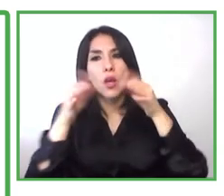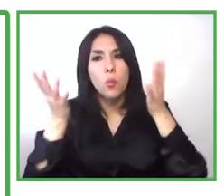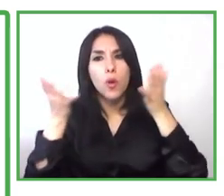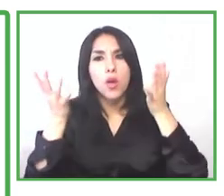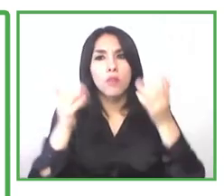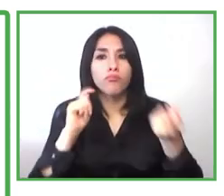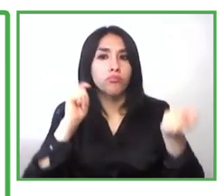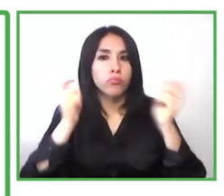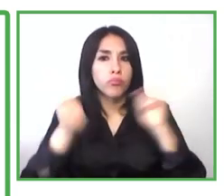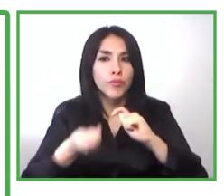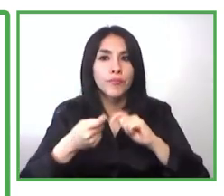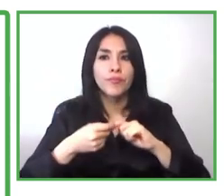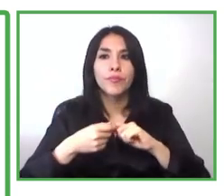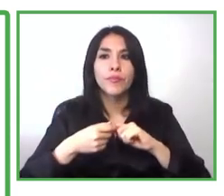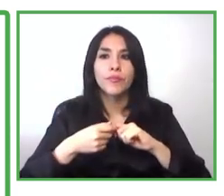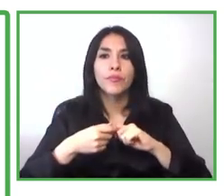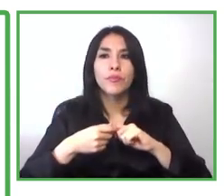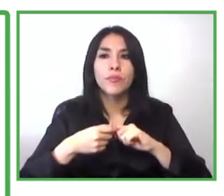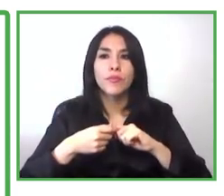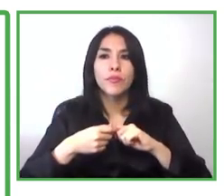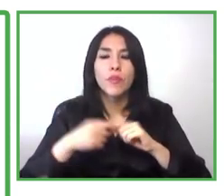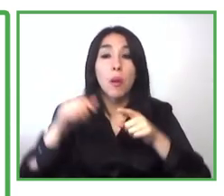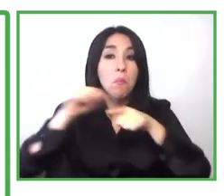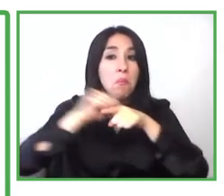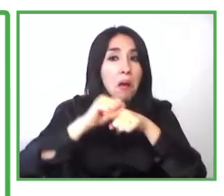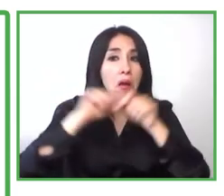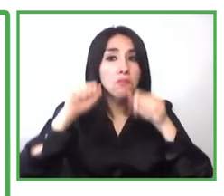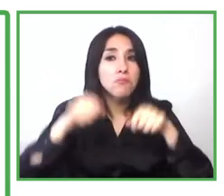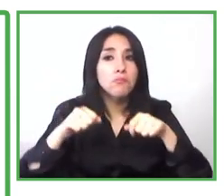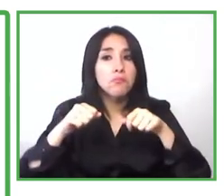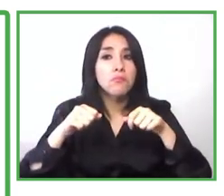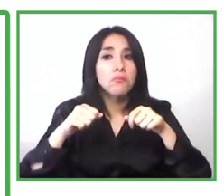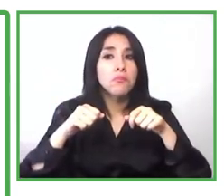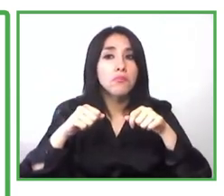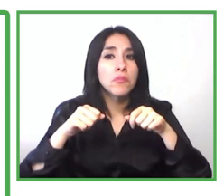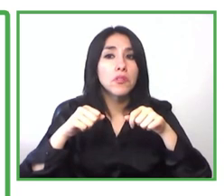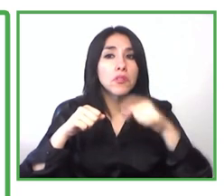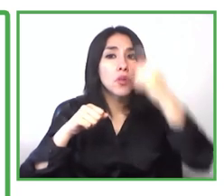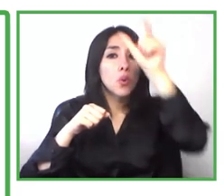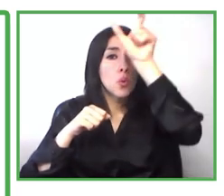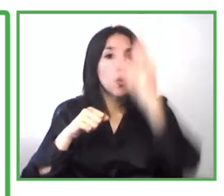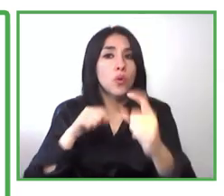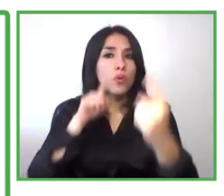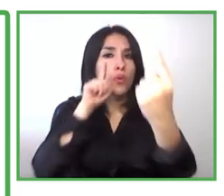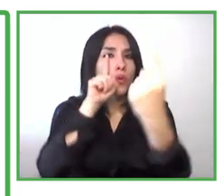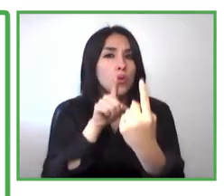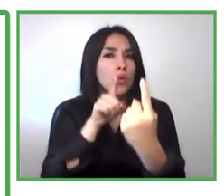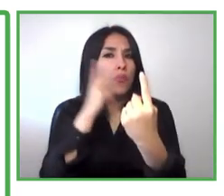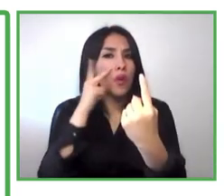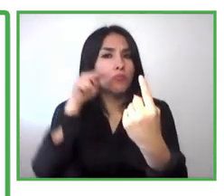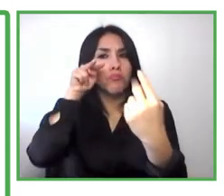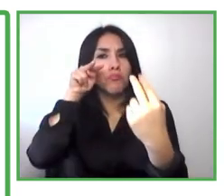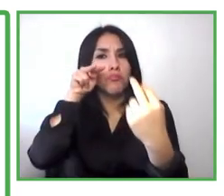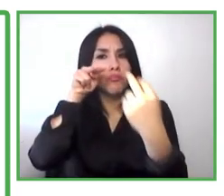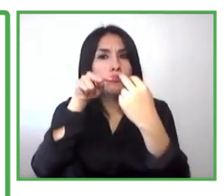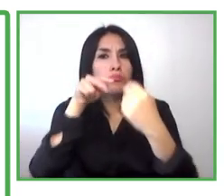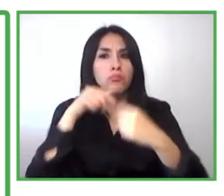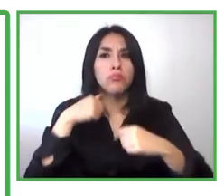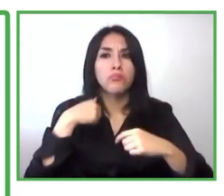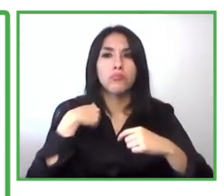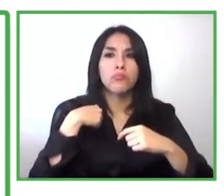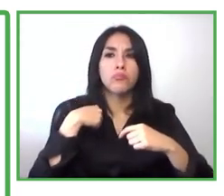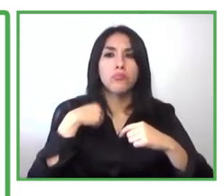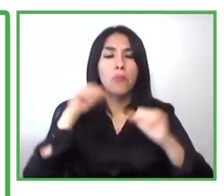the exercises for example if you have someone that has disabilities and this we had